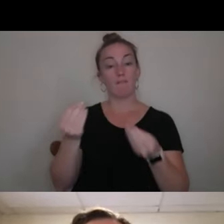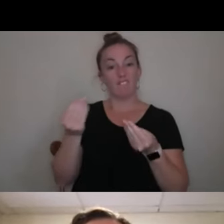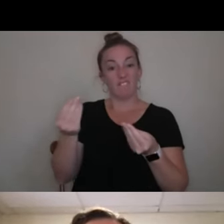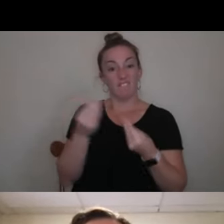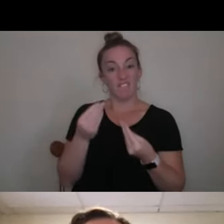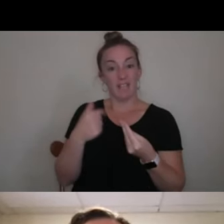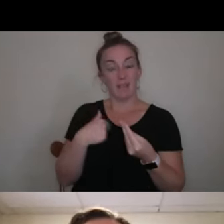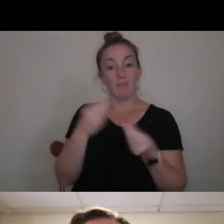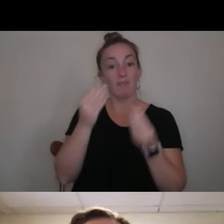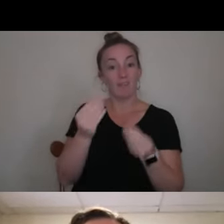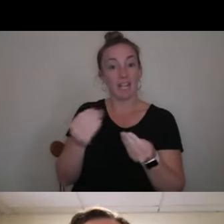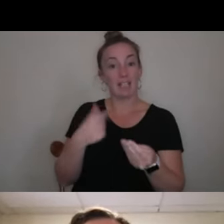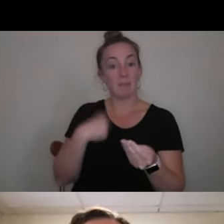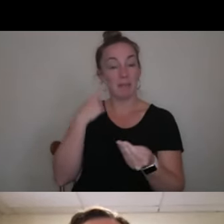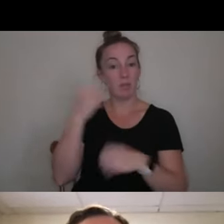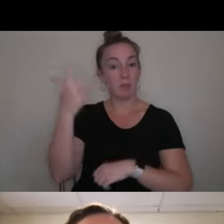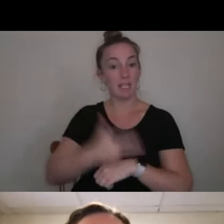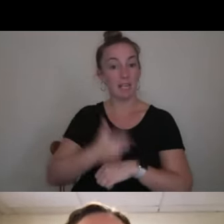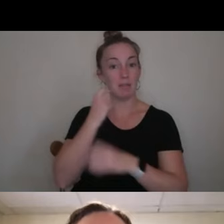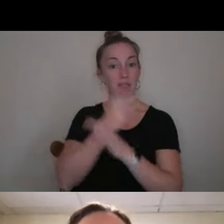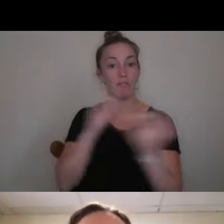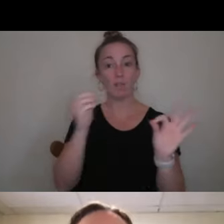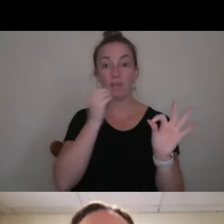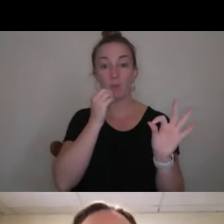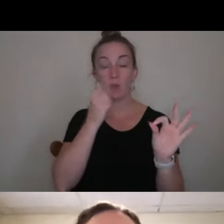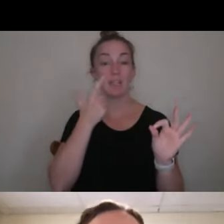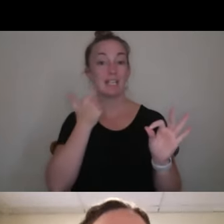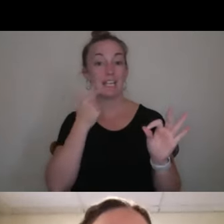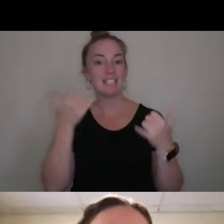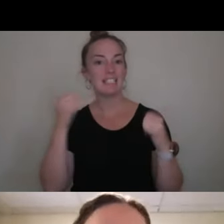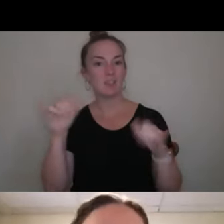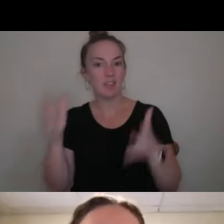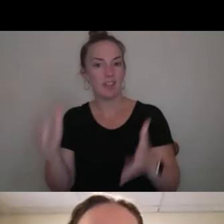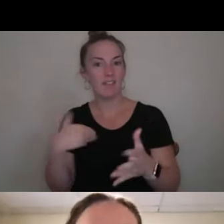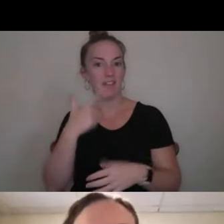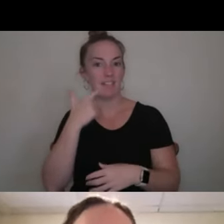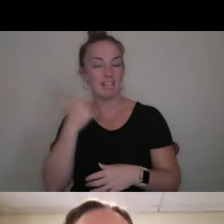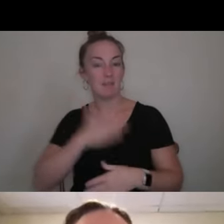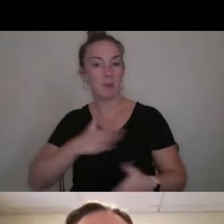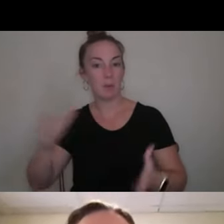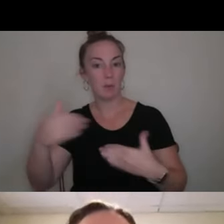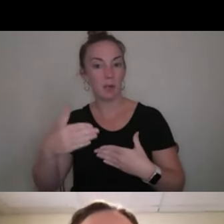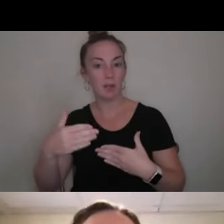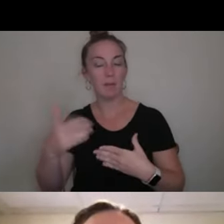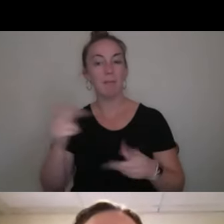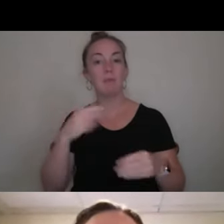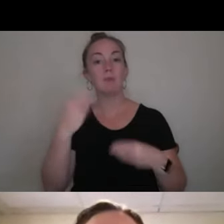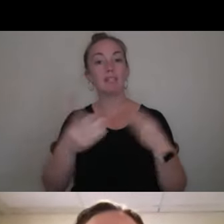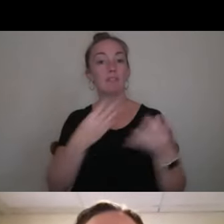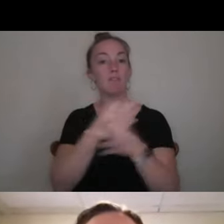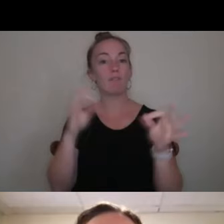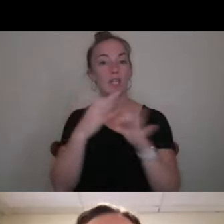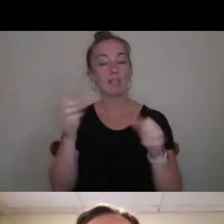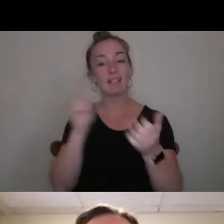give you so much free food and candy. I still have candy in my room from it. But people give you like free things and you can sign up for